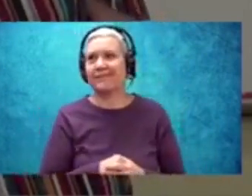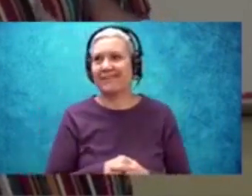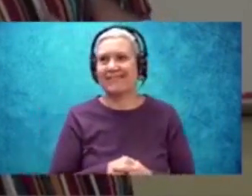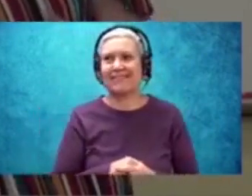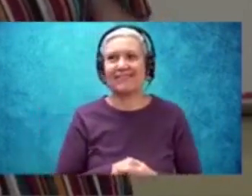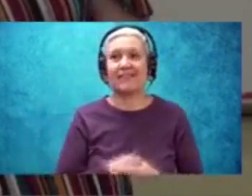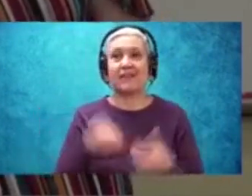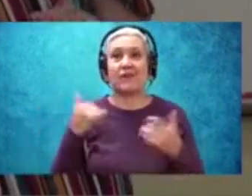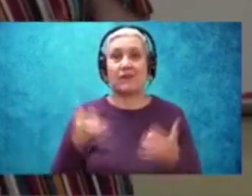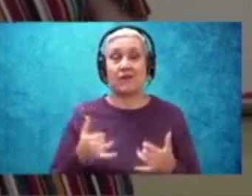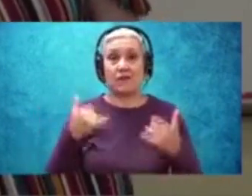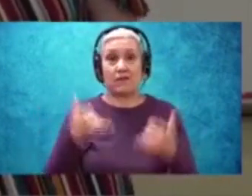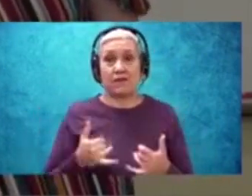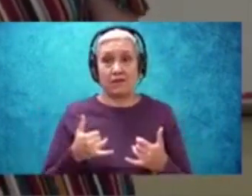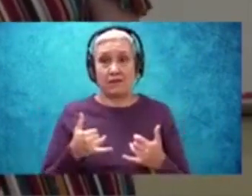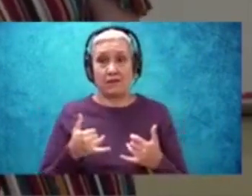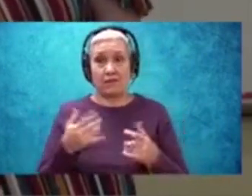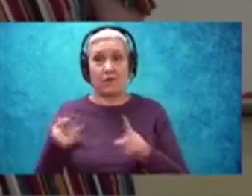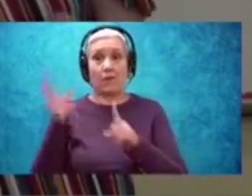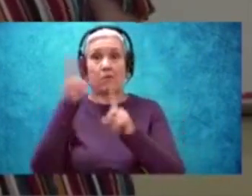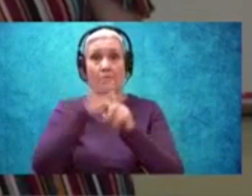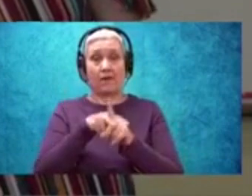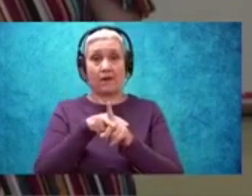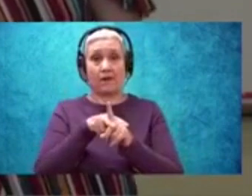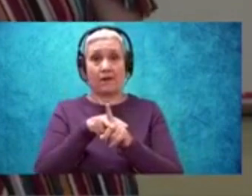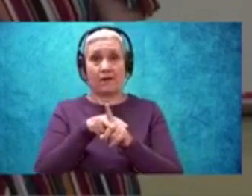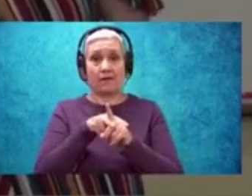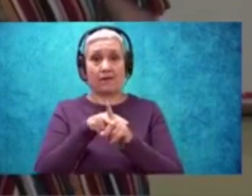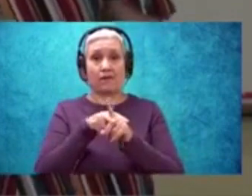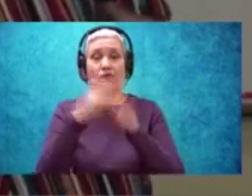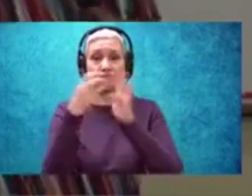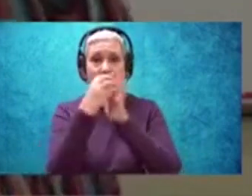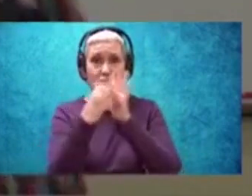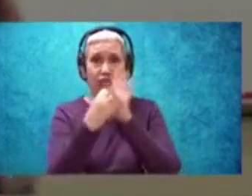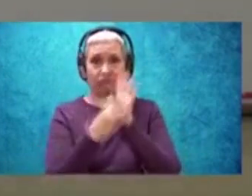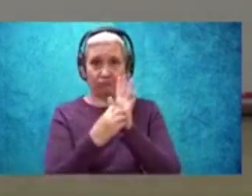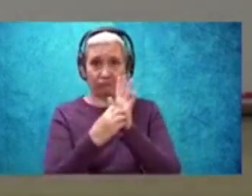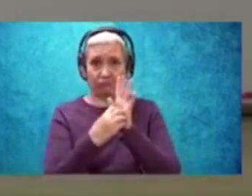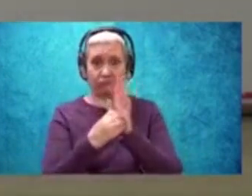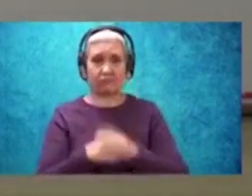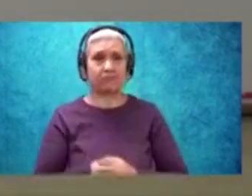Now we're going to apply this to a text. Okay.